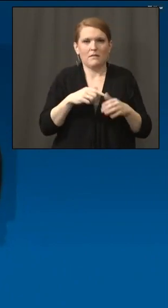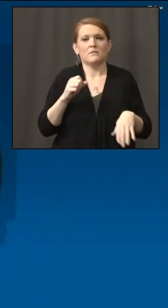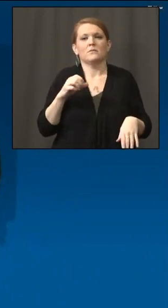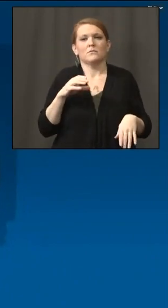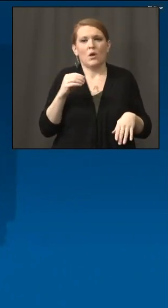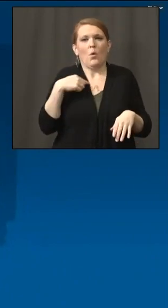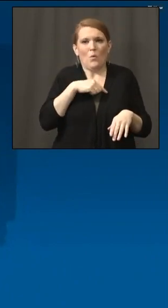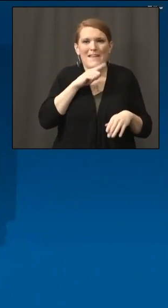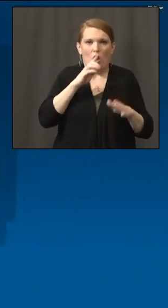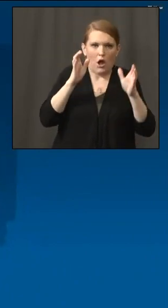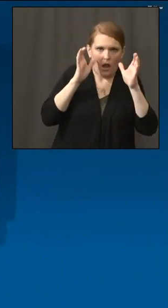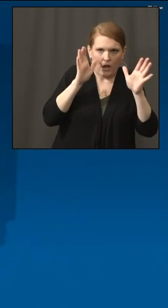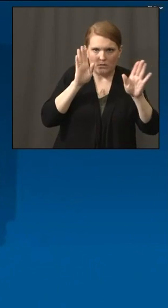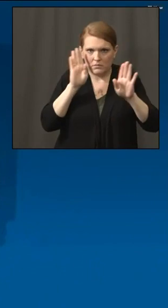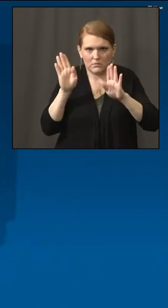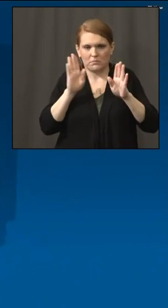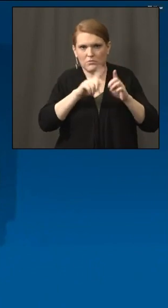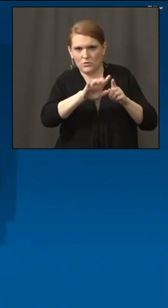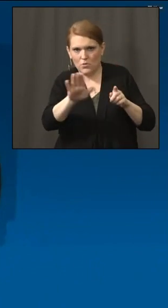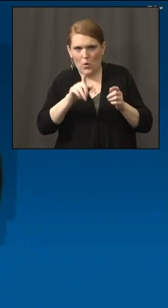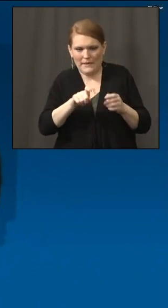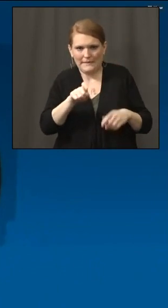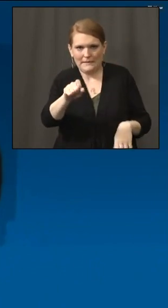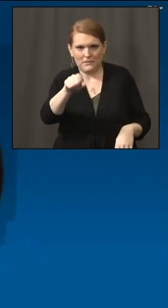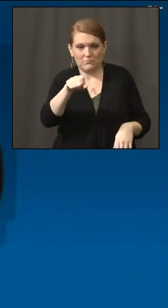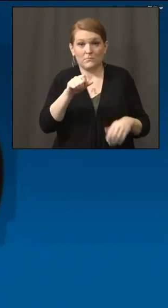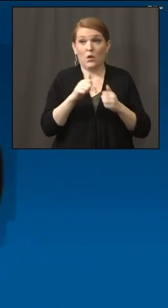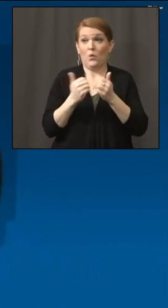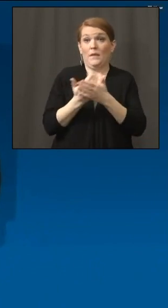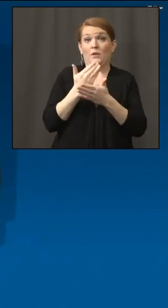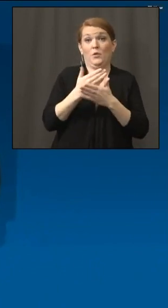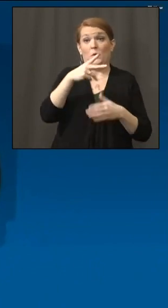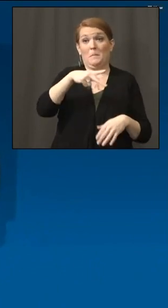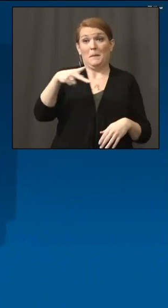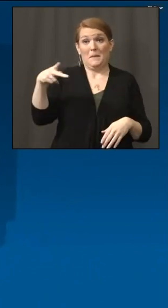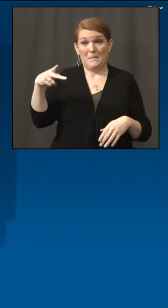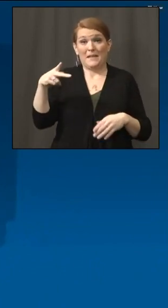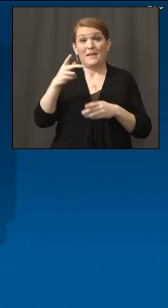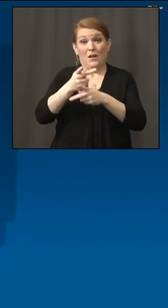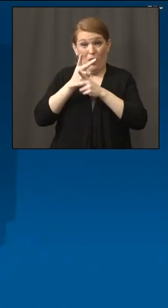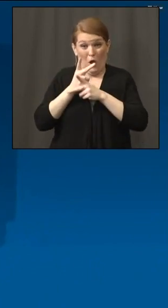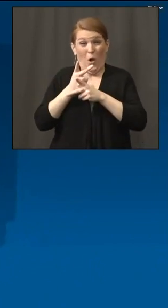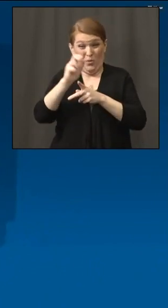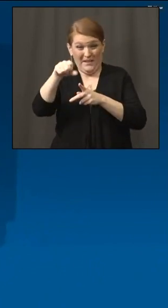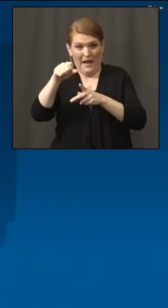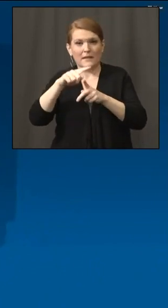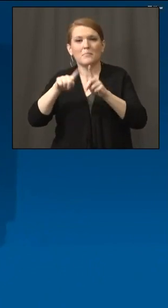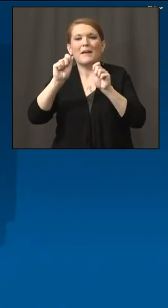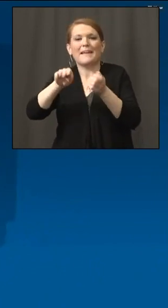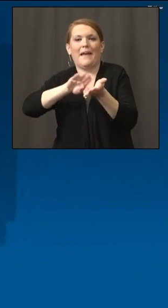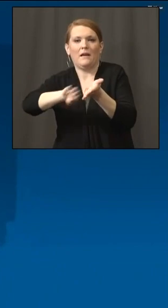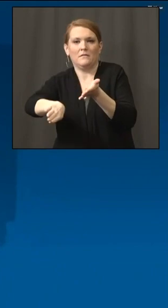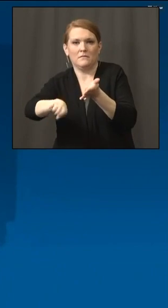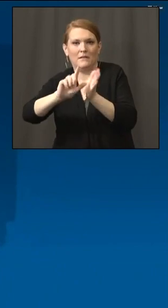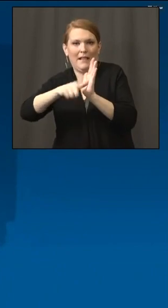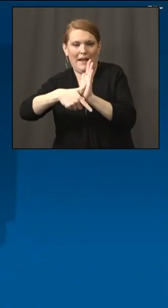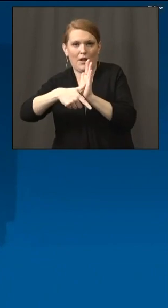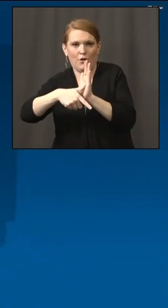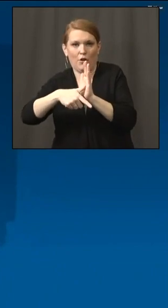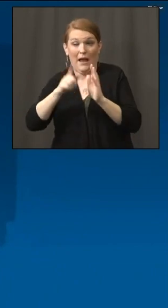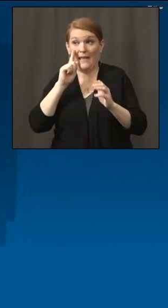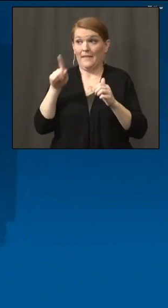And with this new round with PPP, they are forgivable, right? And I think there was a lot of confusion with the first and second round